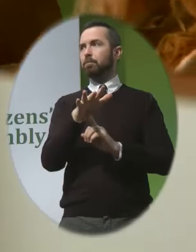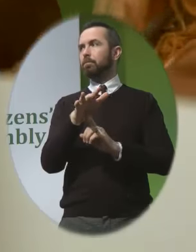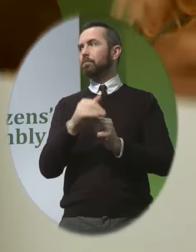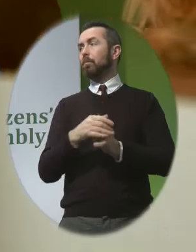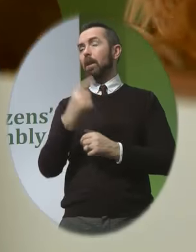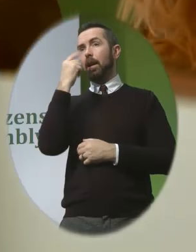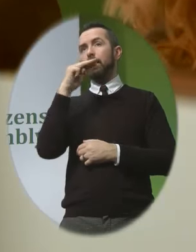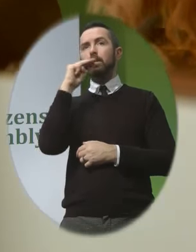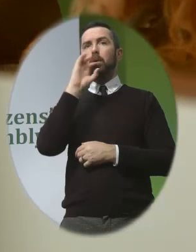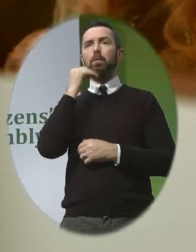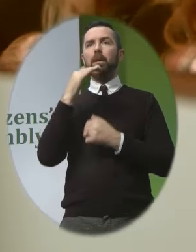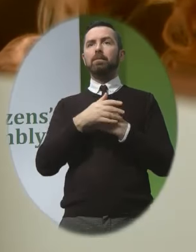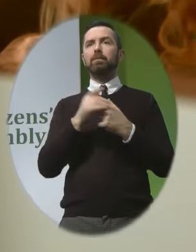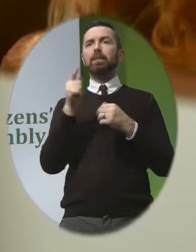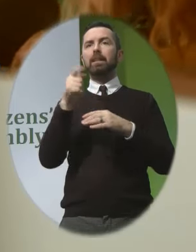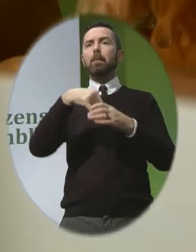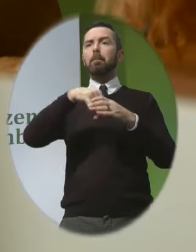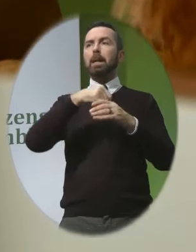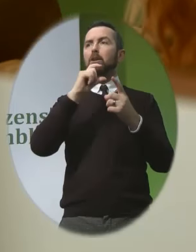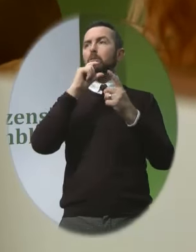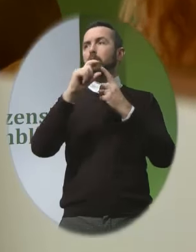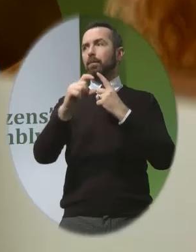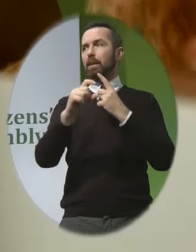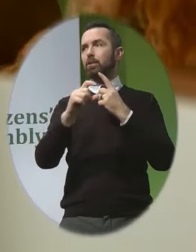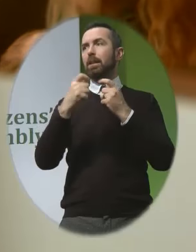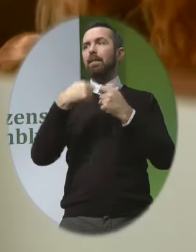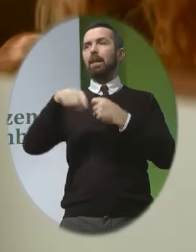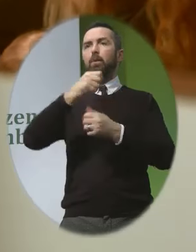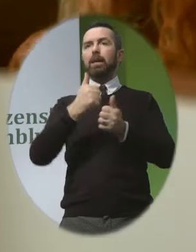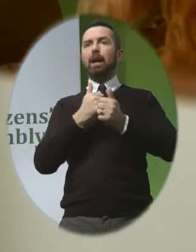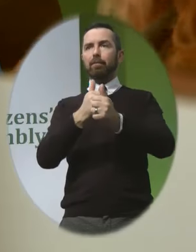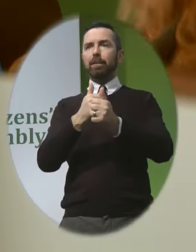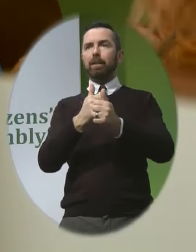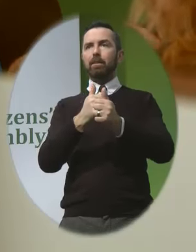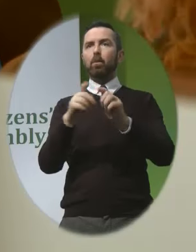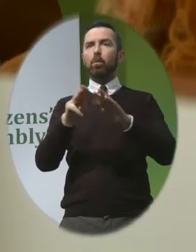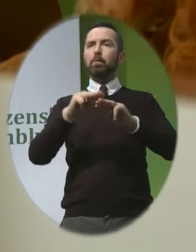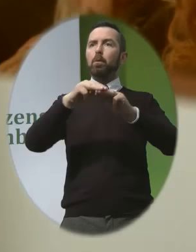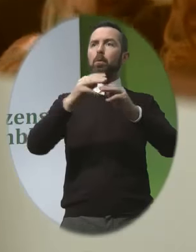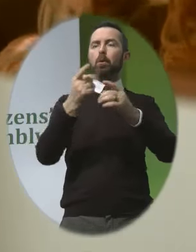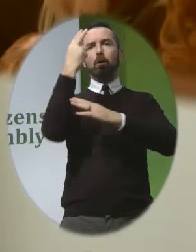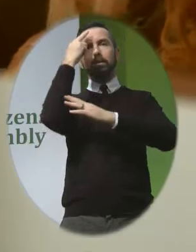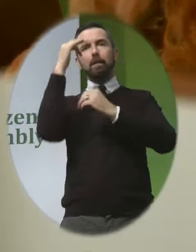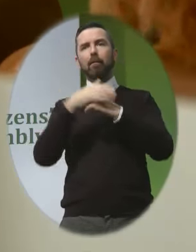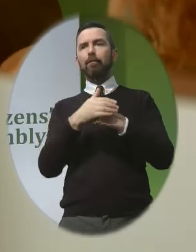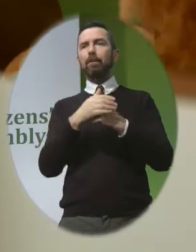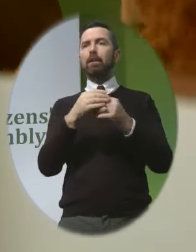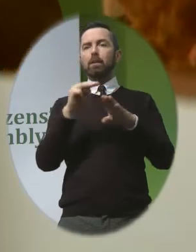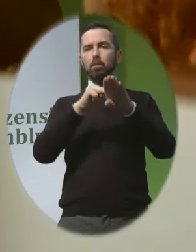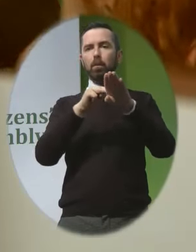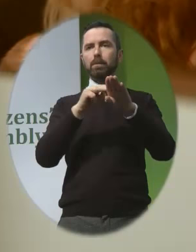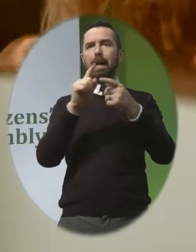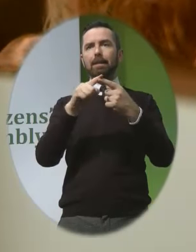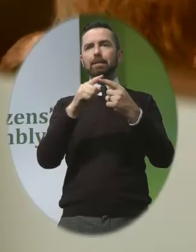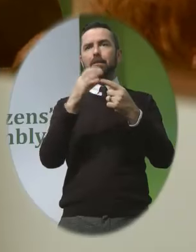in terms of the medical profession What we would be advocating is a greater understanding of the conditions of each child